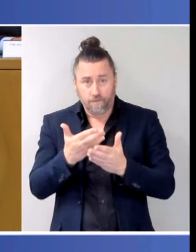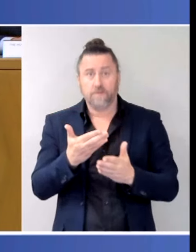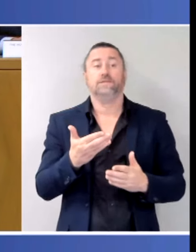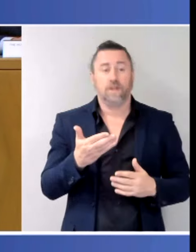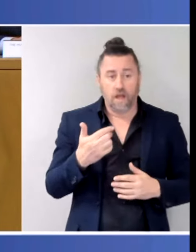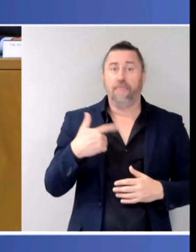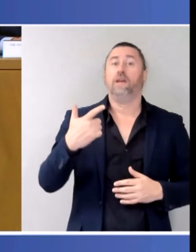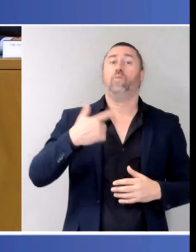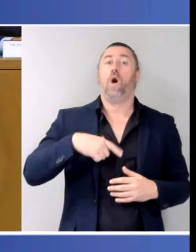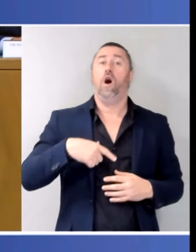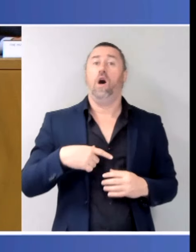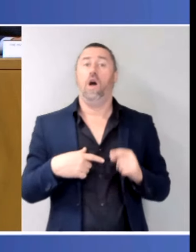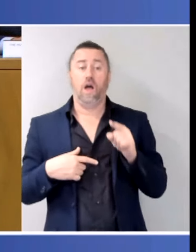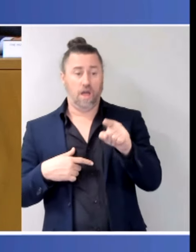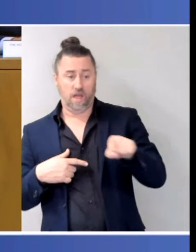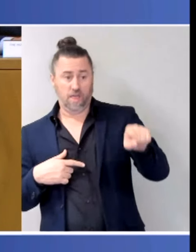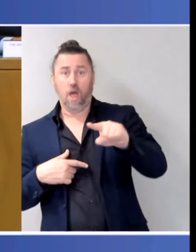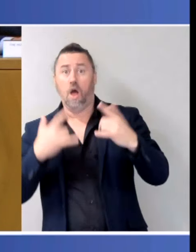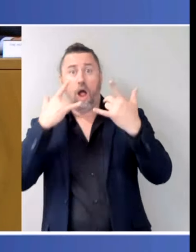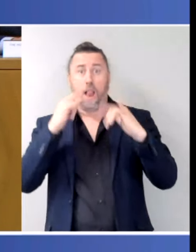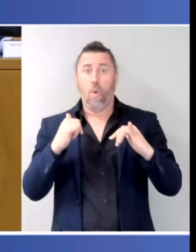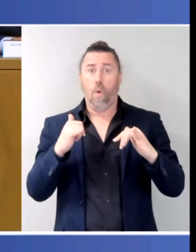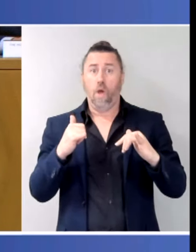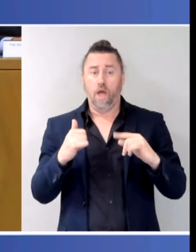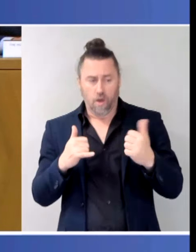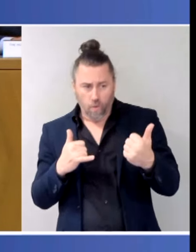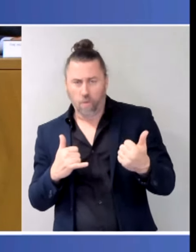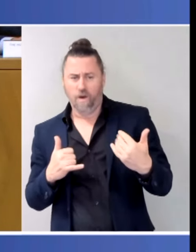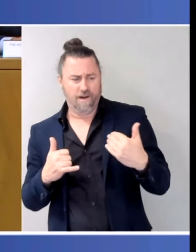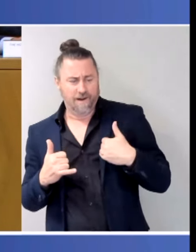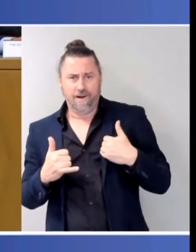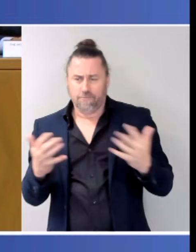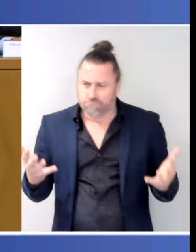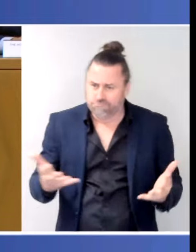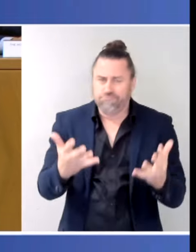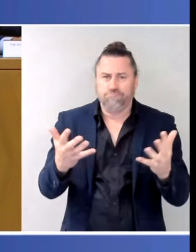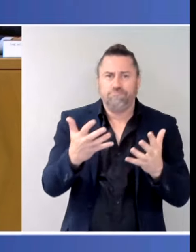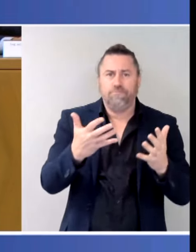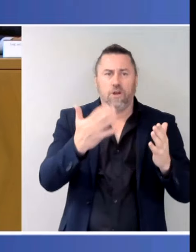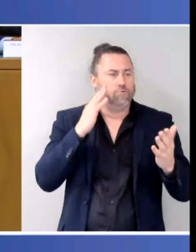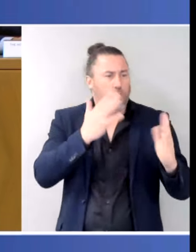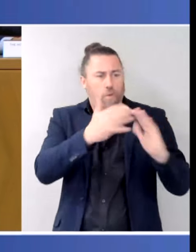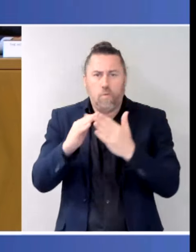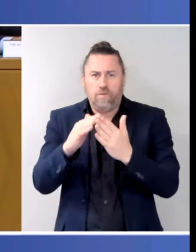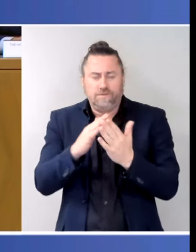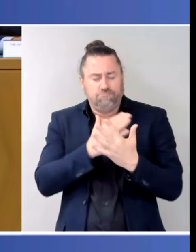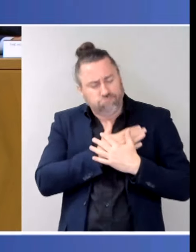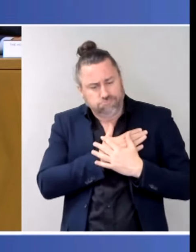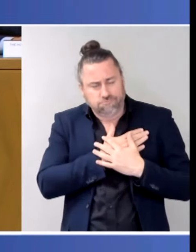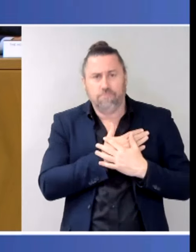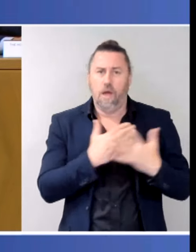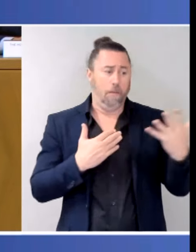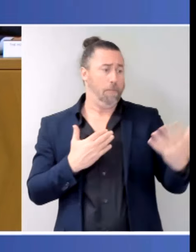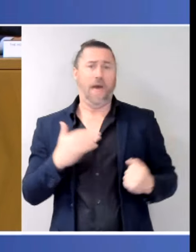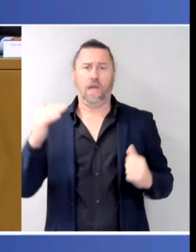the pay of people who work in community legal centres. It's precisely because many of those centres where you